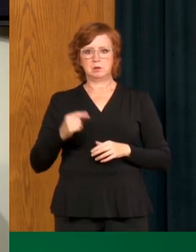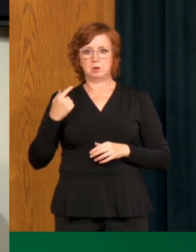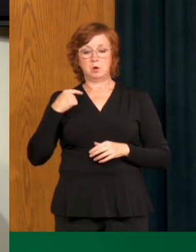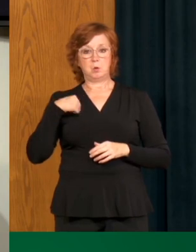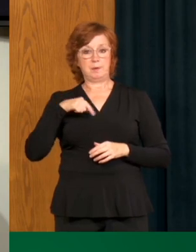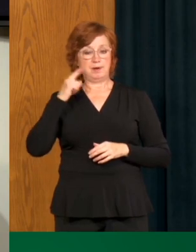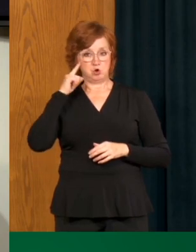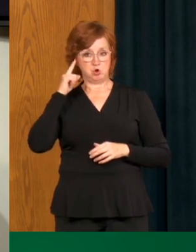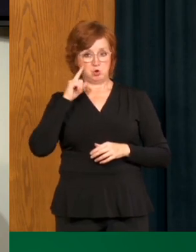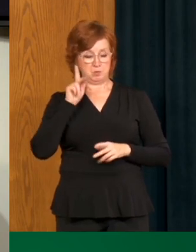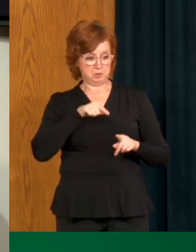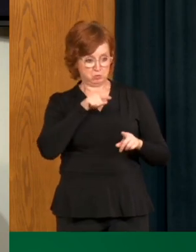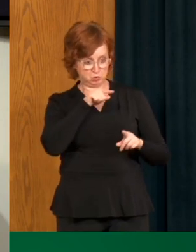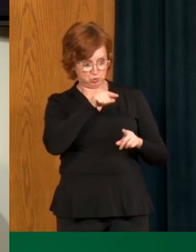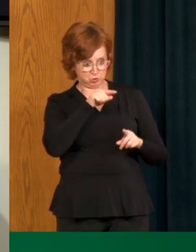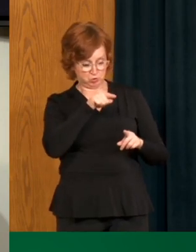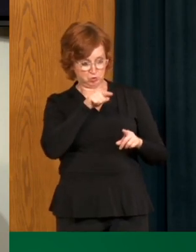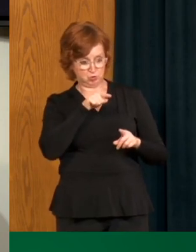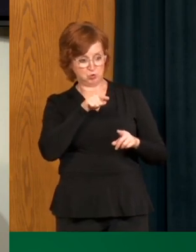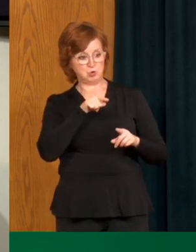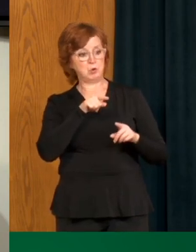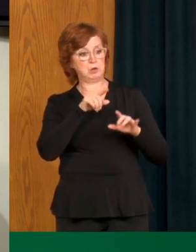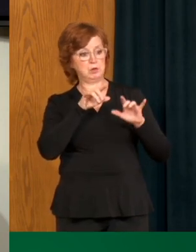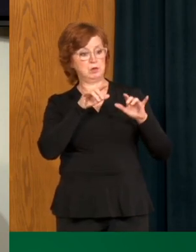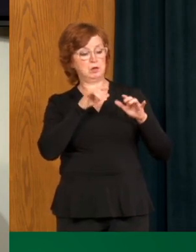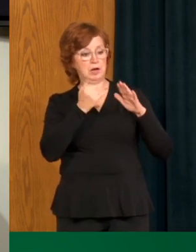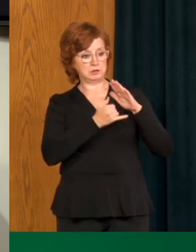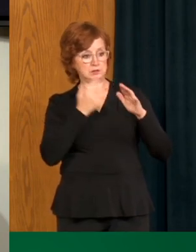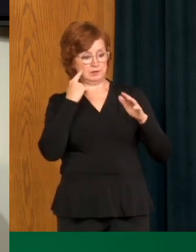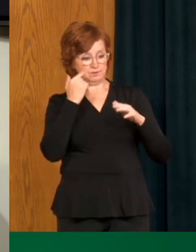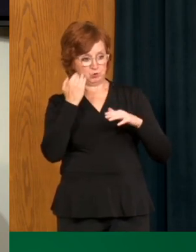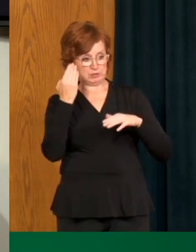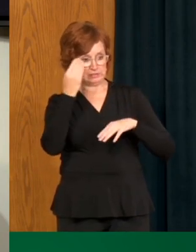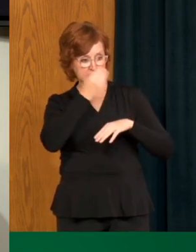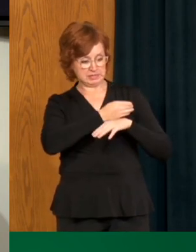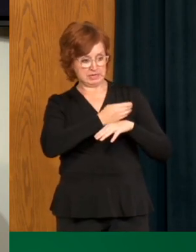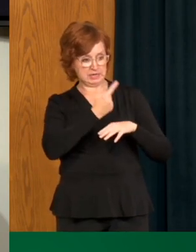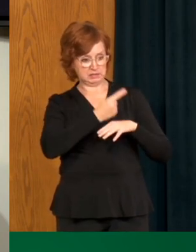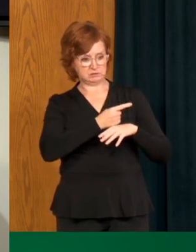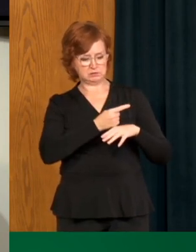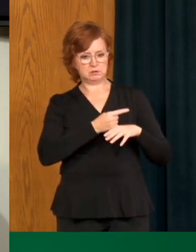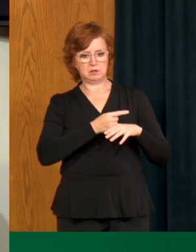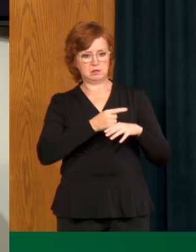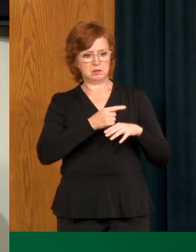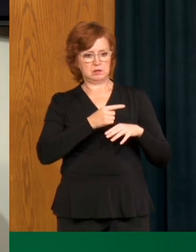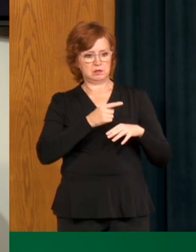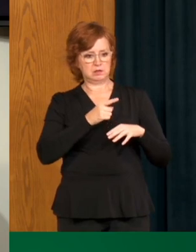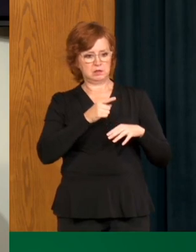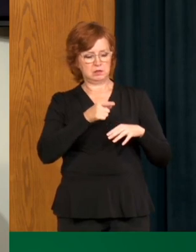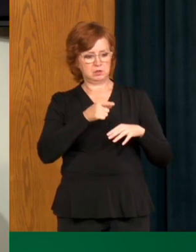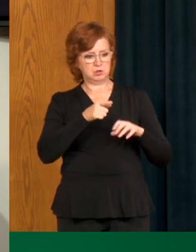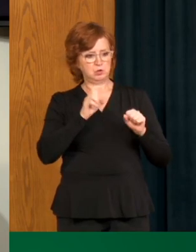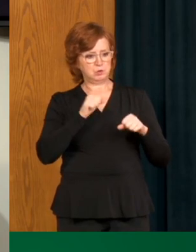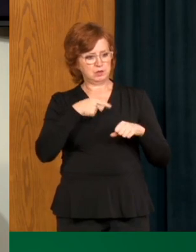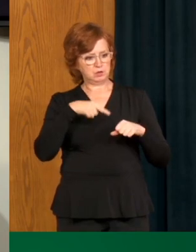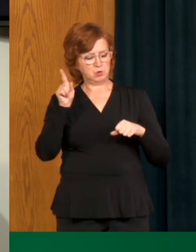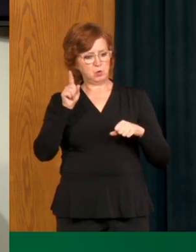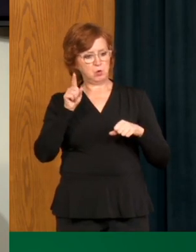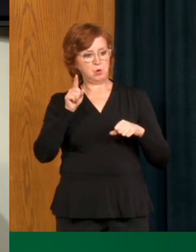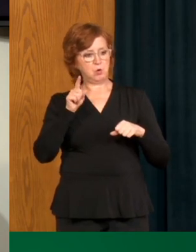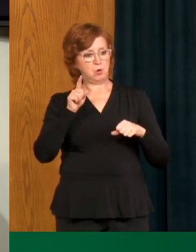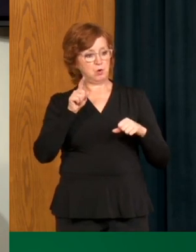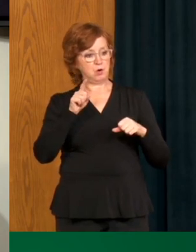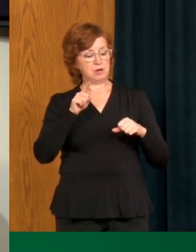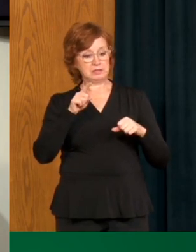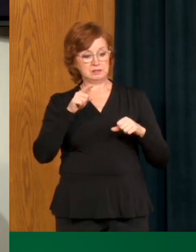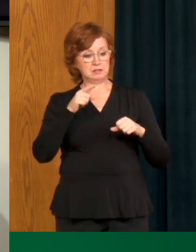for 14 days because they were contacts of a case. You still have to isolate for 14 days. You can't get tested on day five or six and then